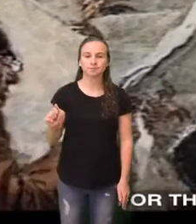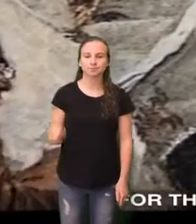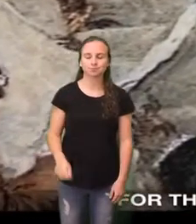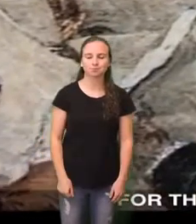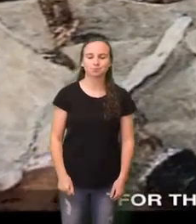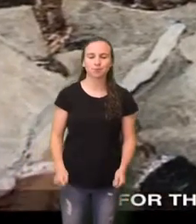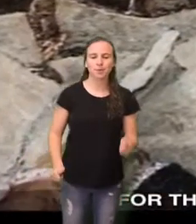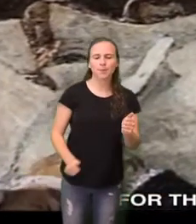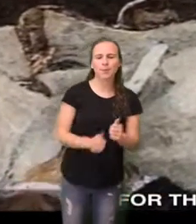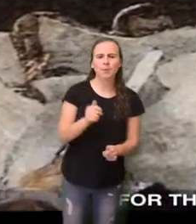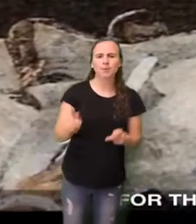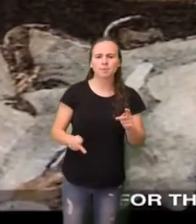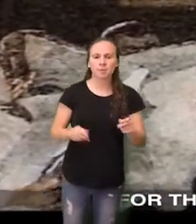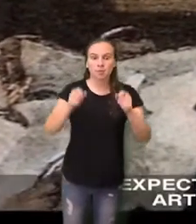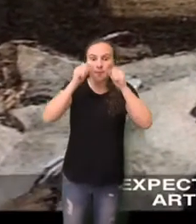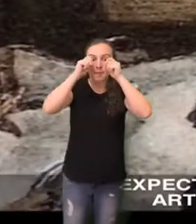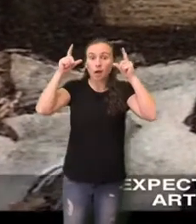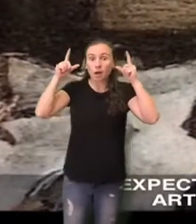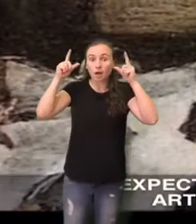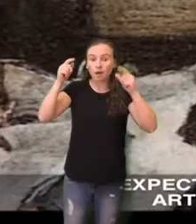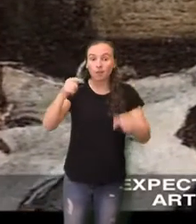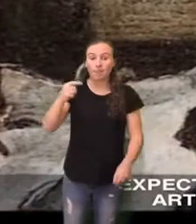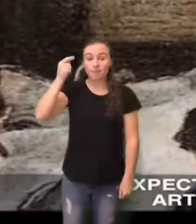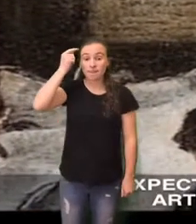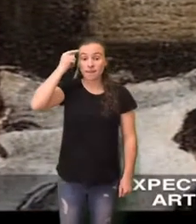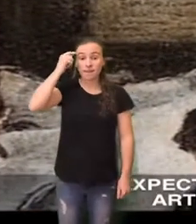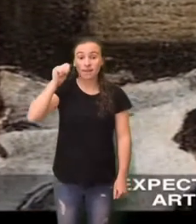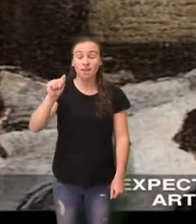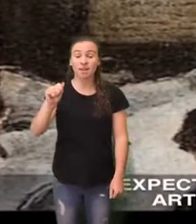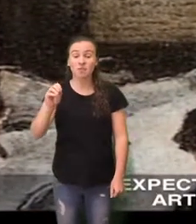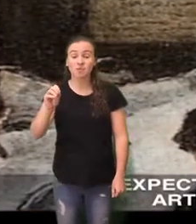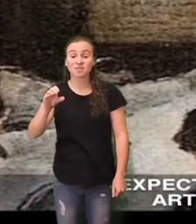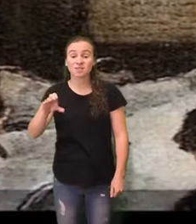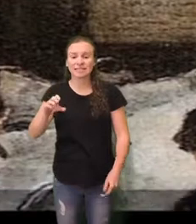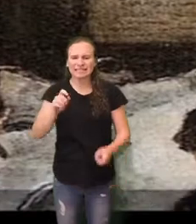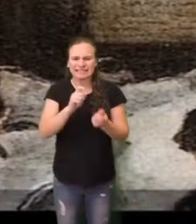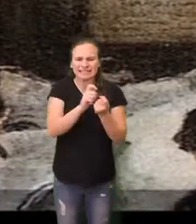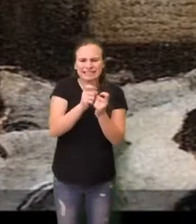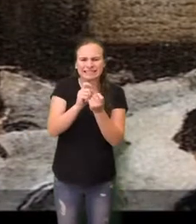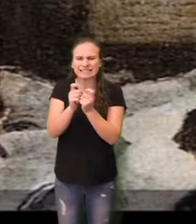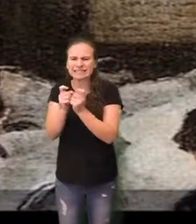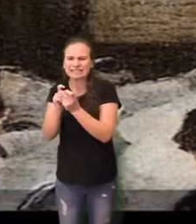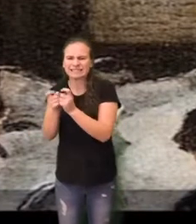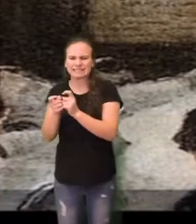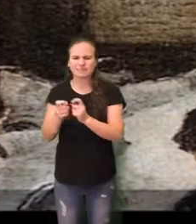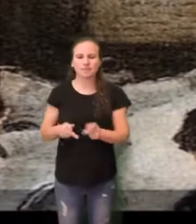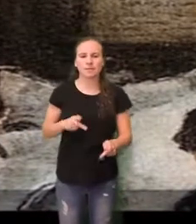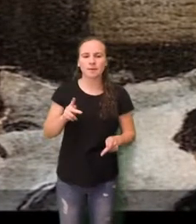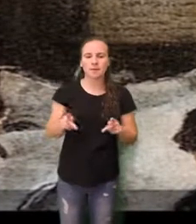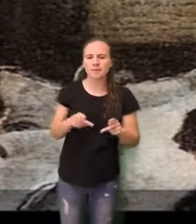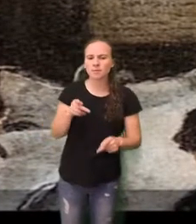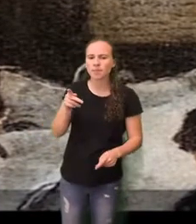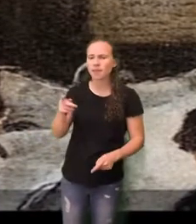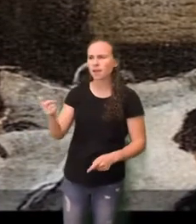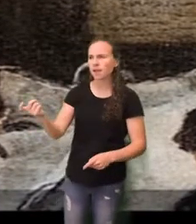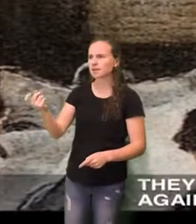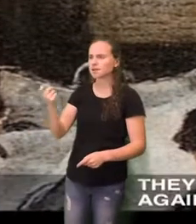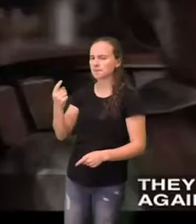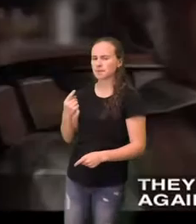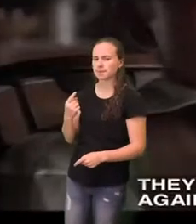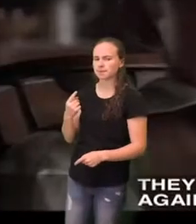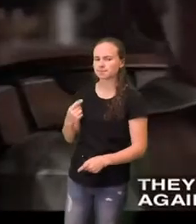For the majority of the country, expecting only a revision of the Articles of Confederation, it is a real shock.